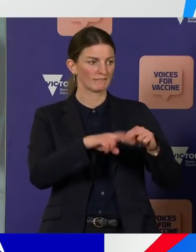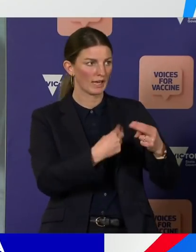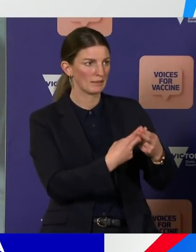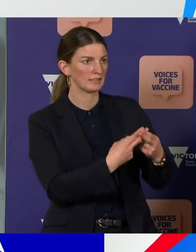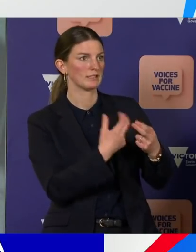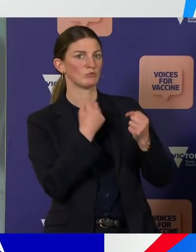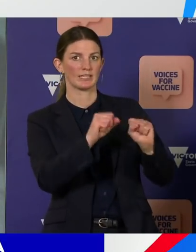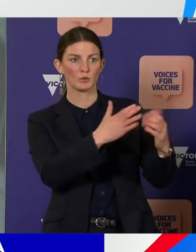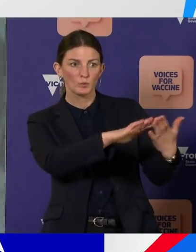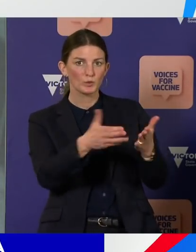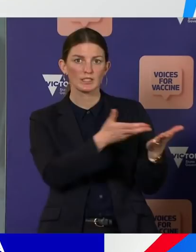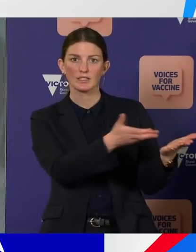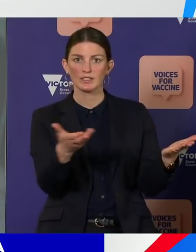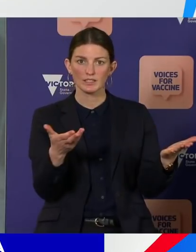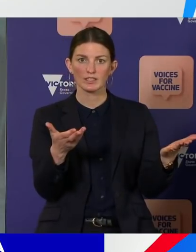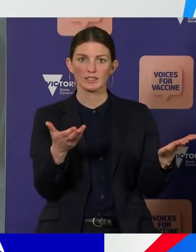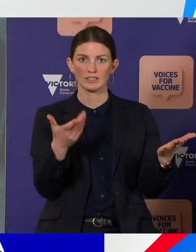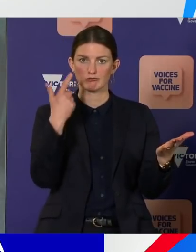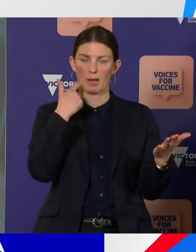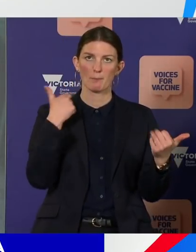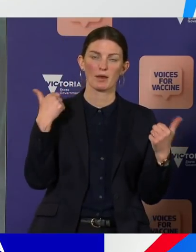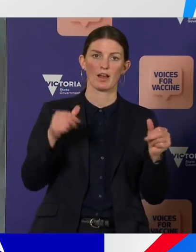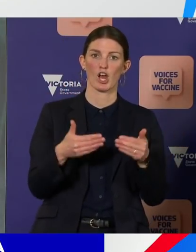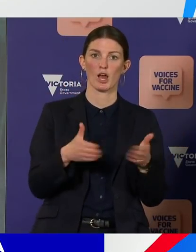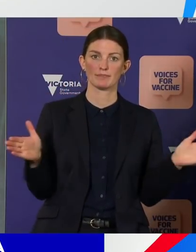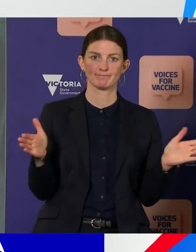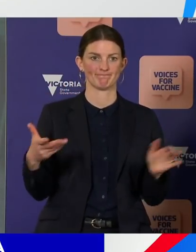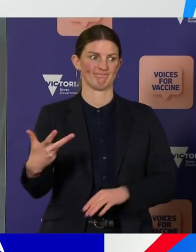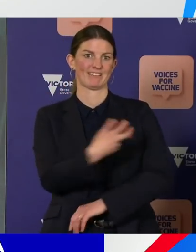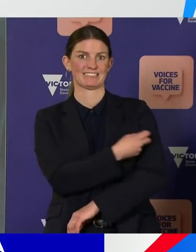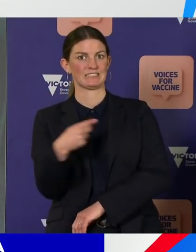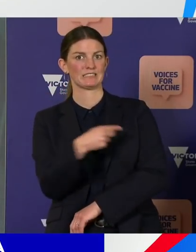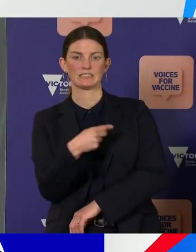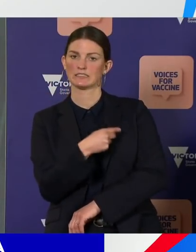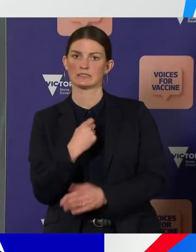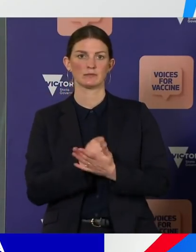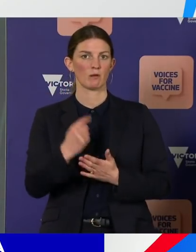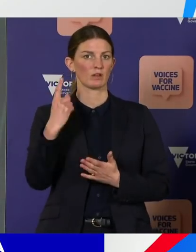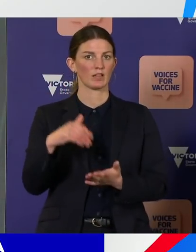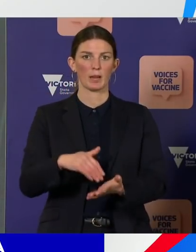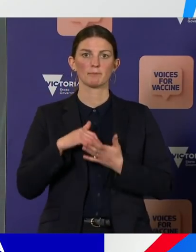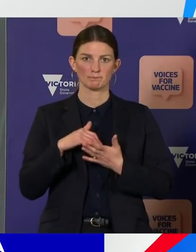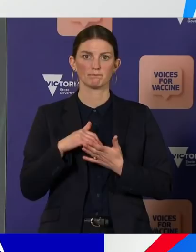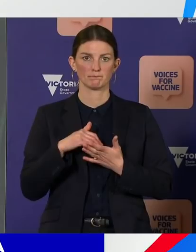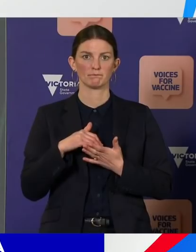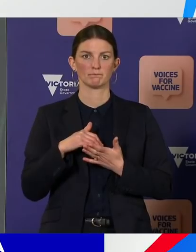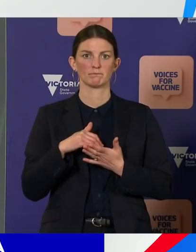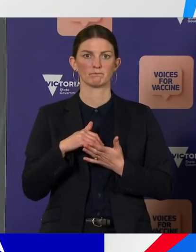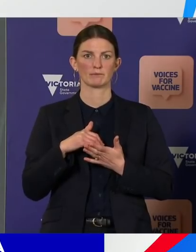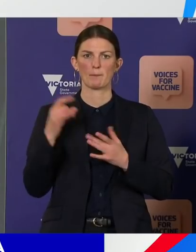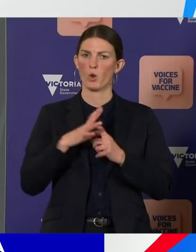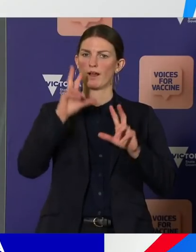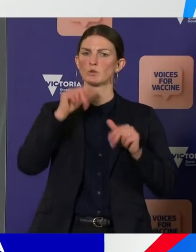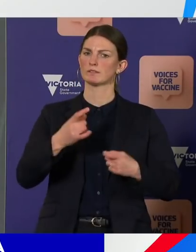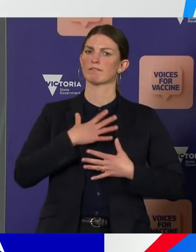community, and to get to the other side of this is to get vaccinated and therefore protect yourself. Perhaps even more